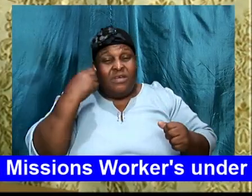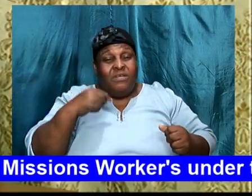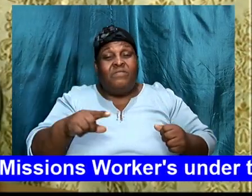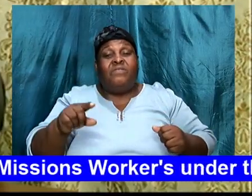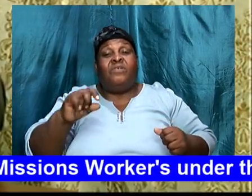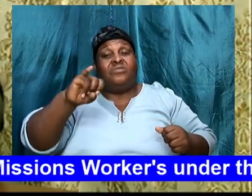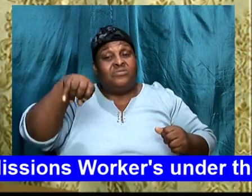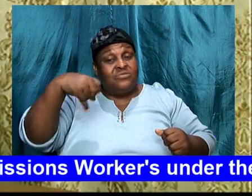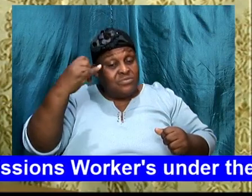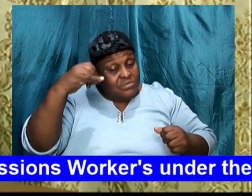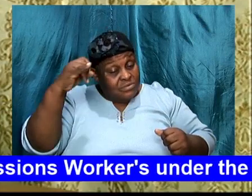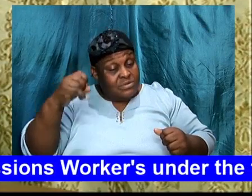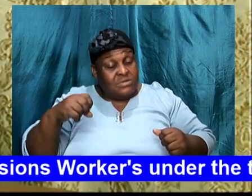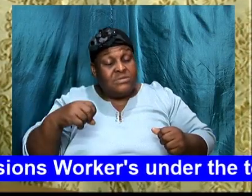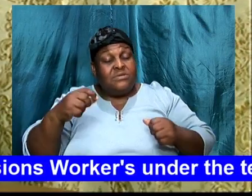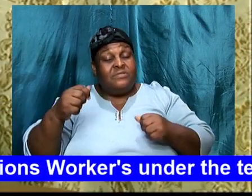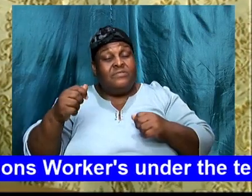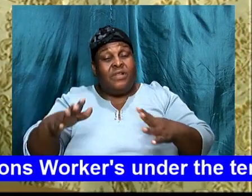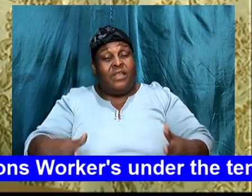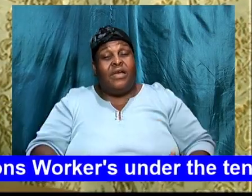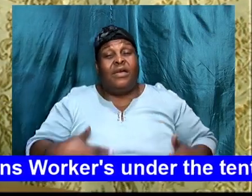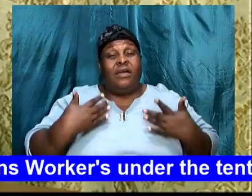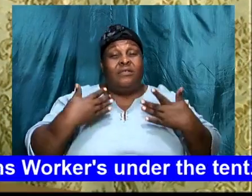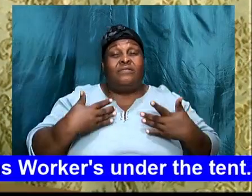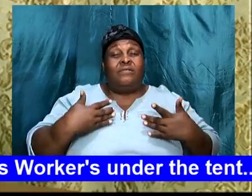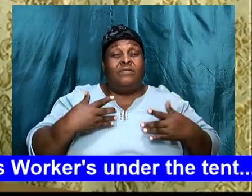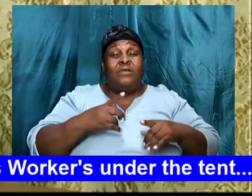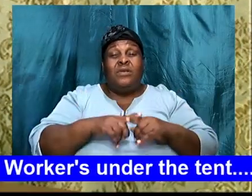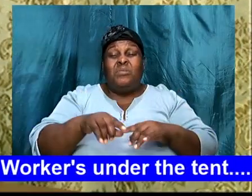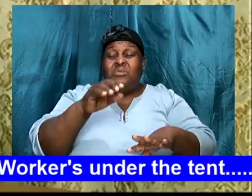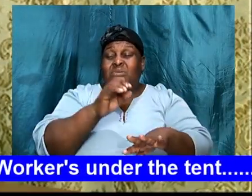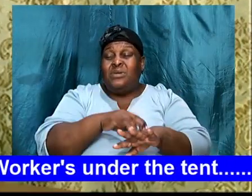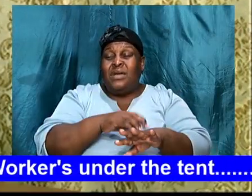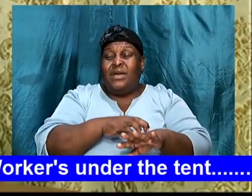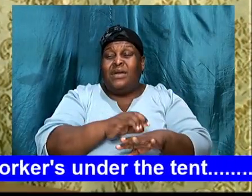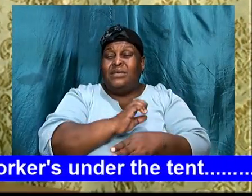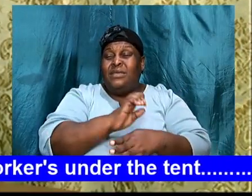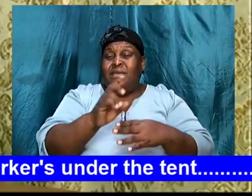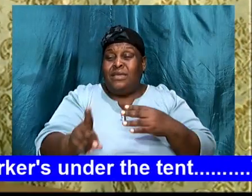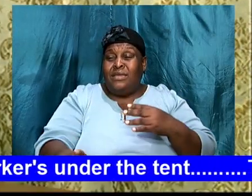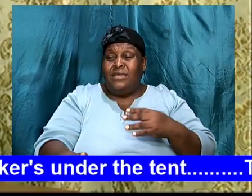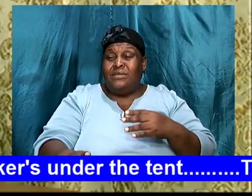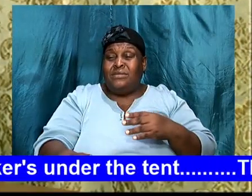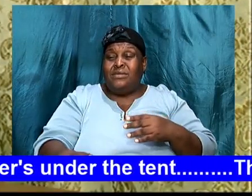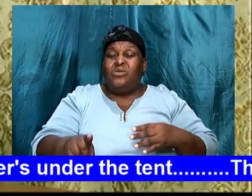But at the end, he was able to say, you meant it for evil.